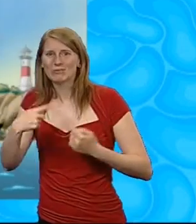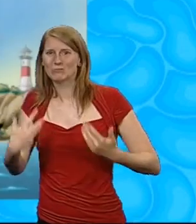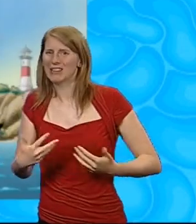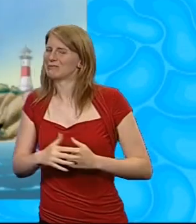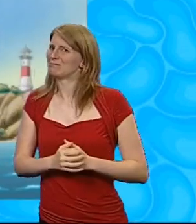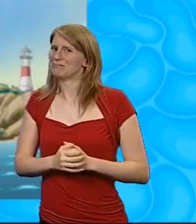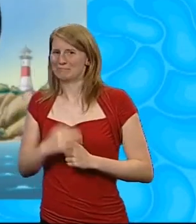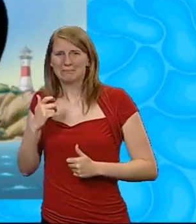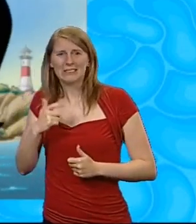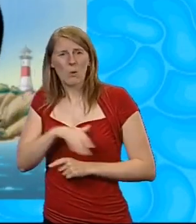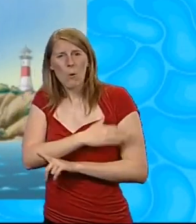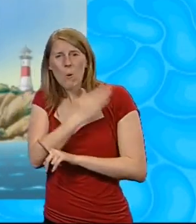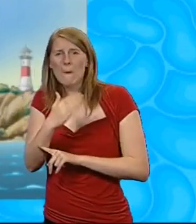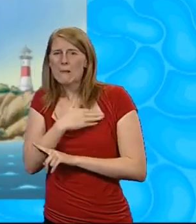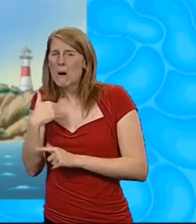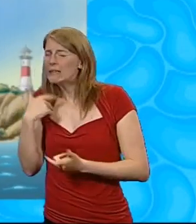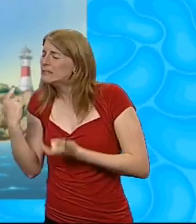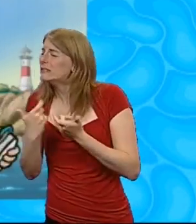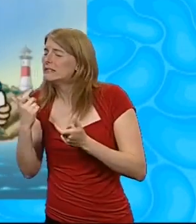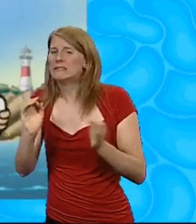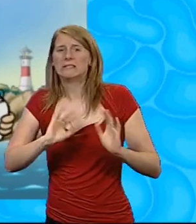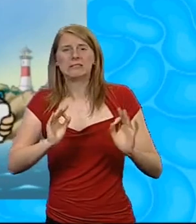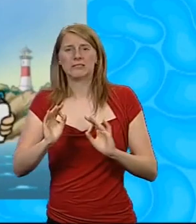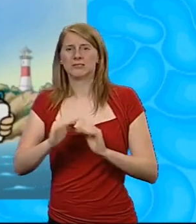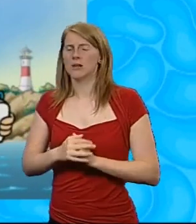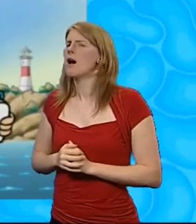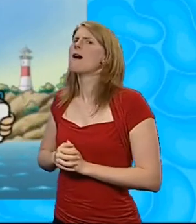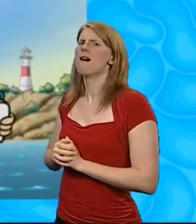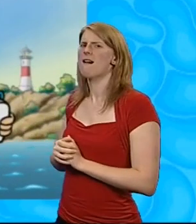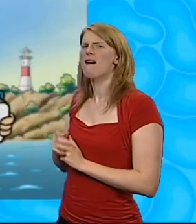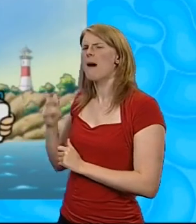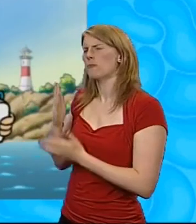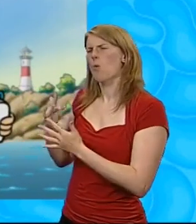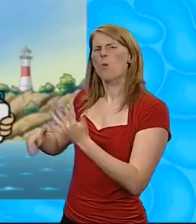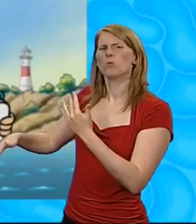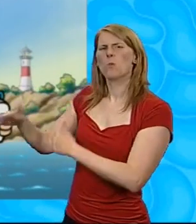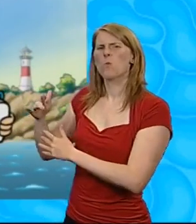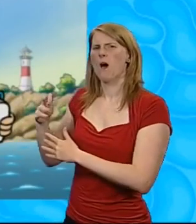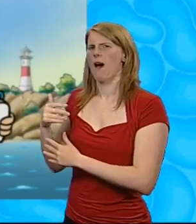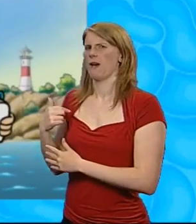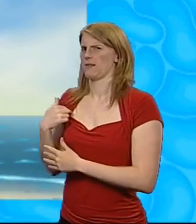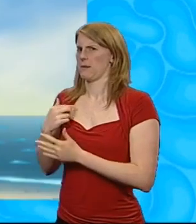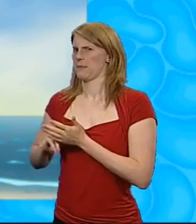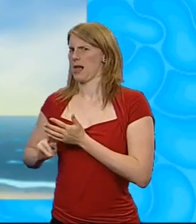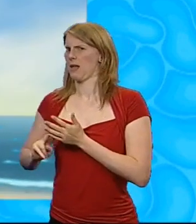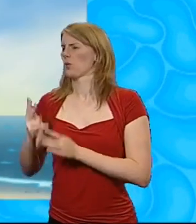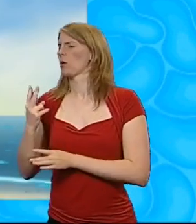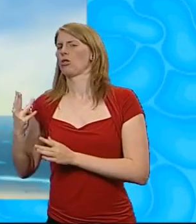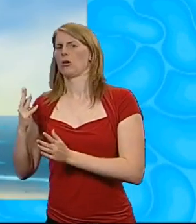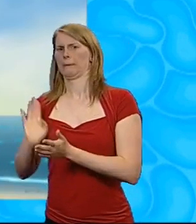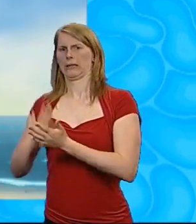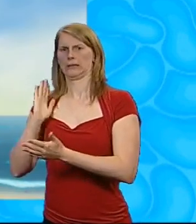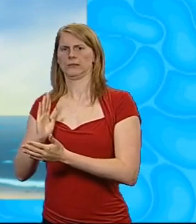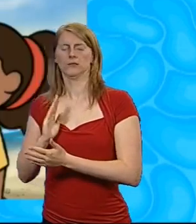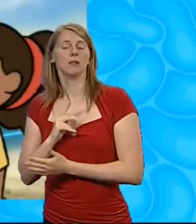one. But they have to be here. This is our planned activity for the next 23 minutes. Maybe the shells